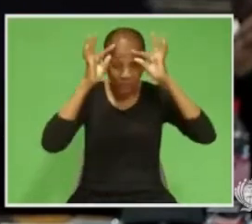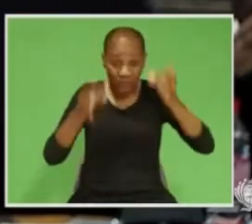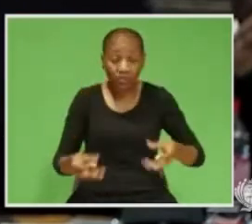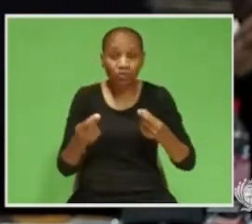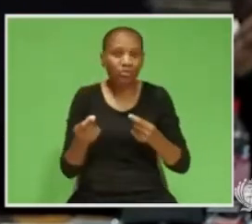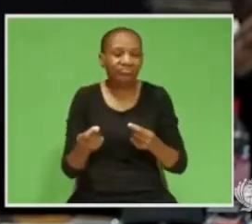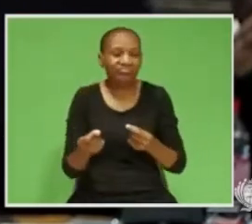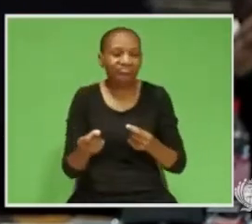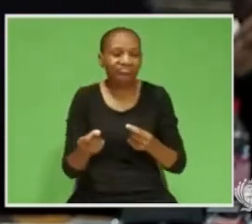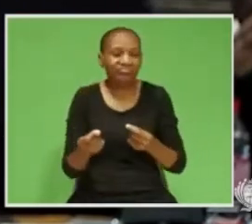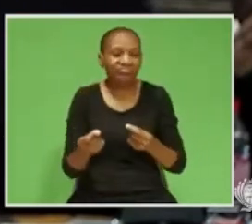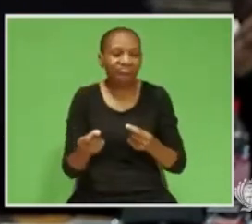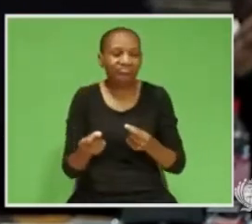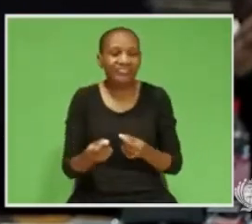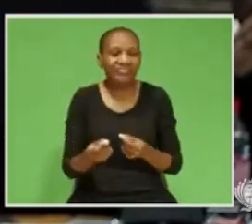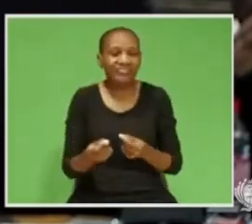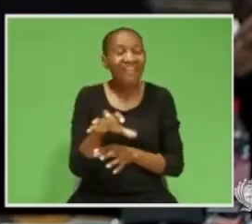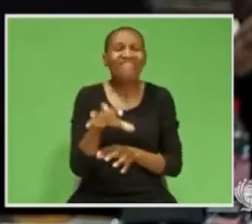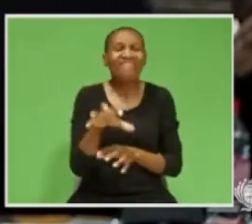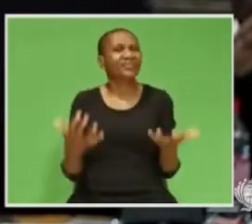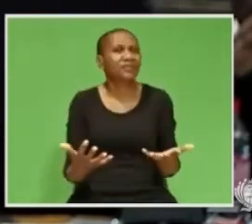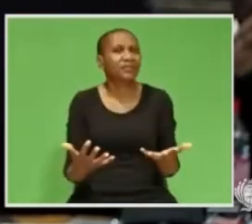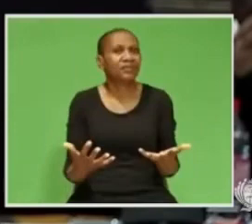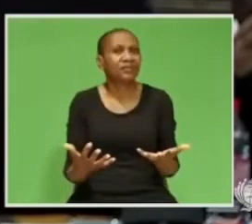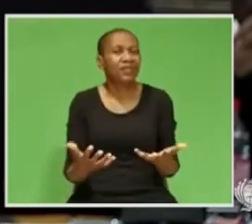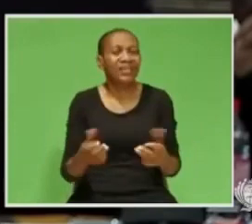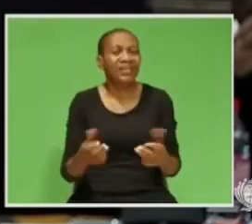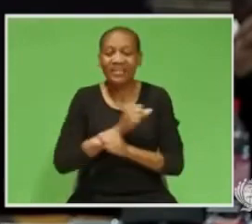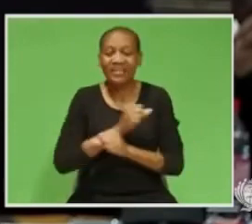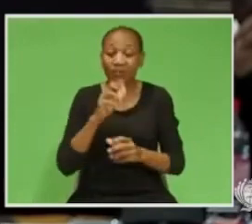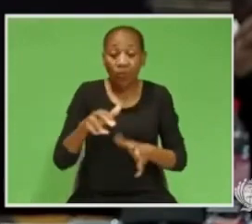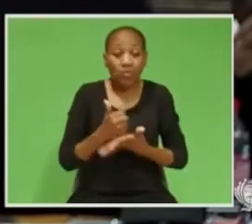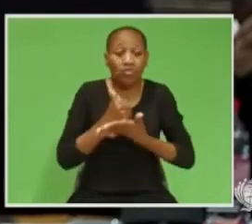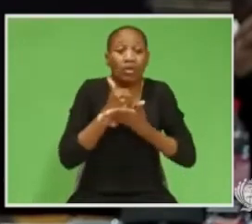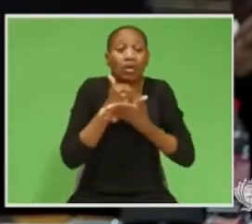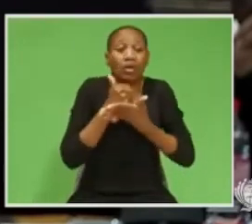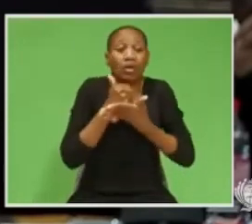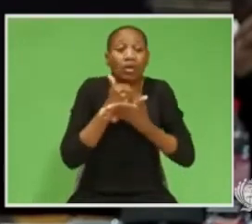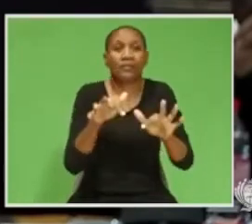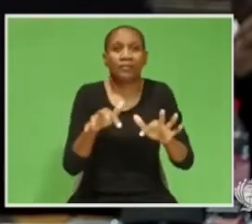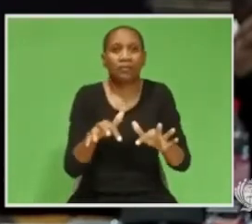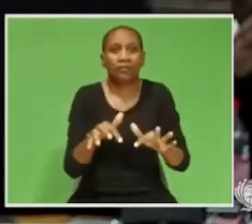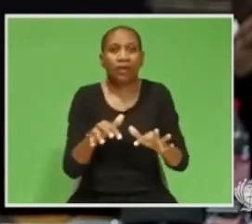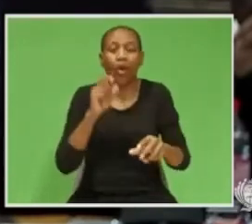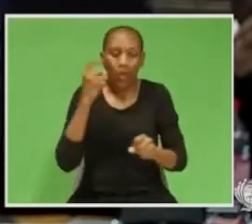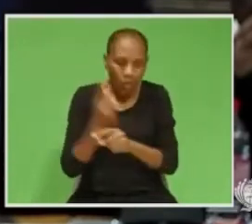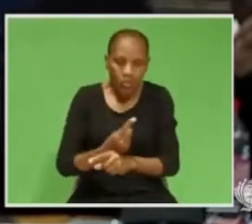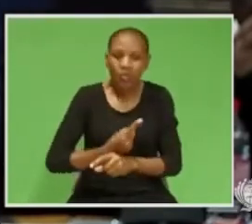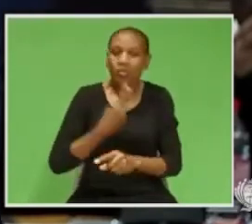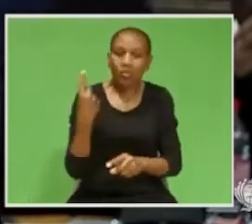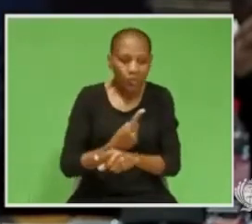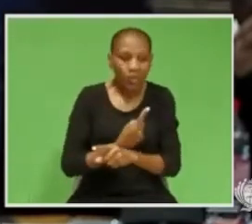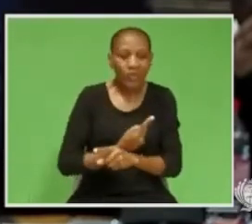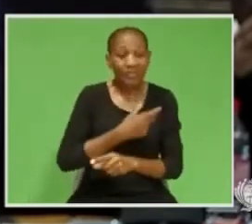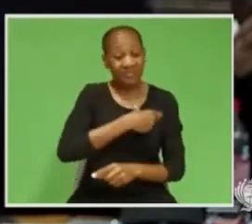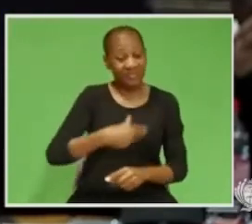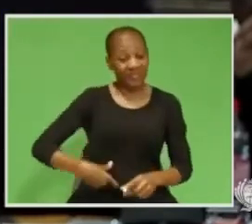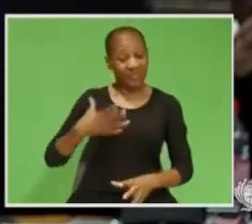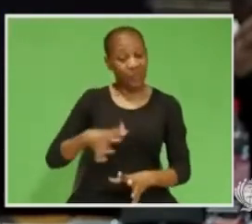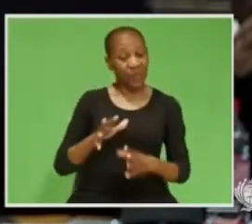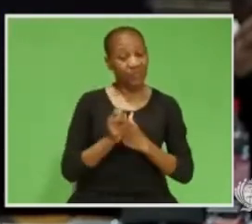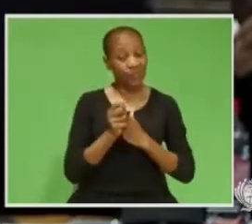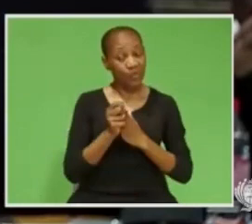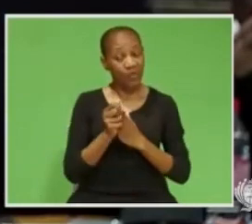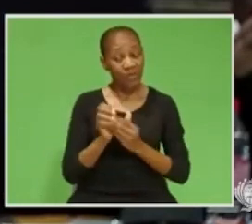cowardly to take on the cadres, the compromised, the vested interests in the political party that he leads.